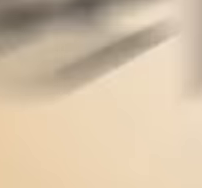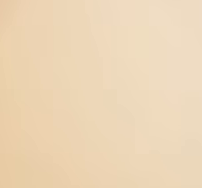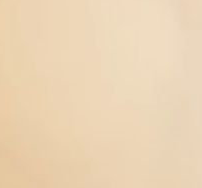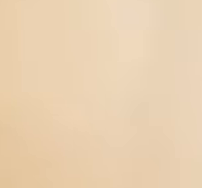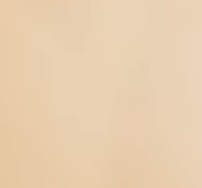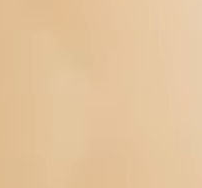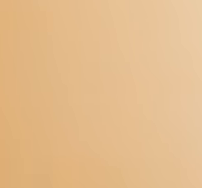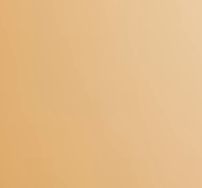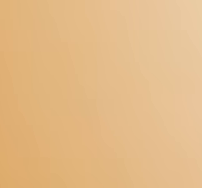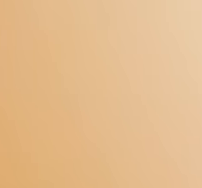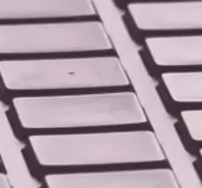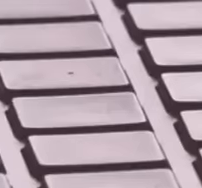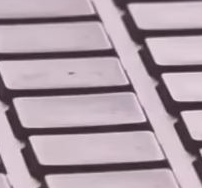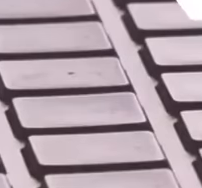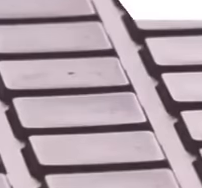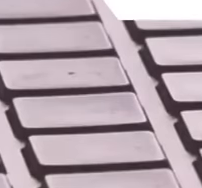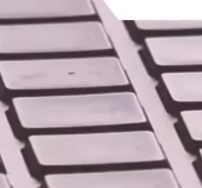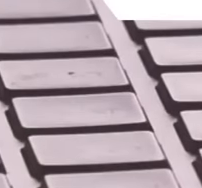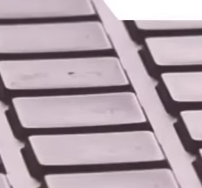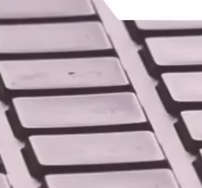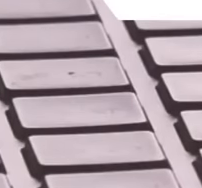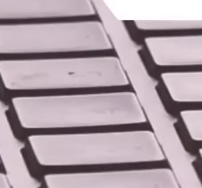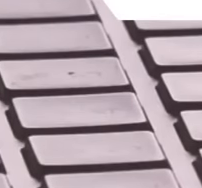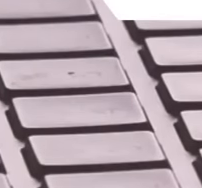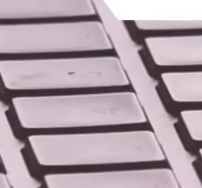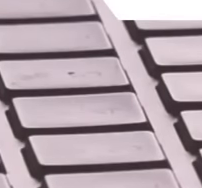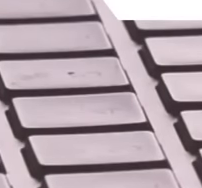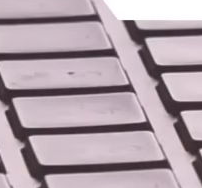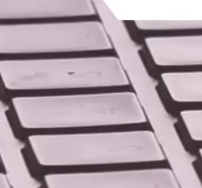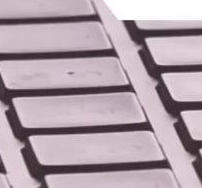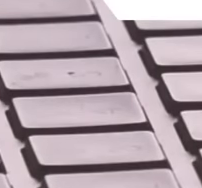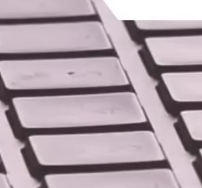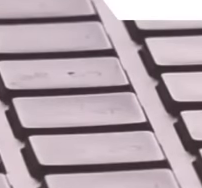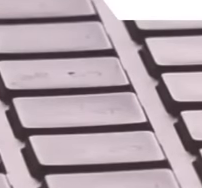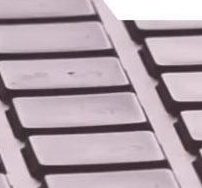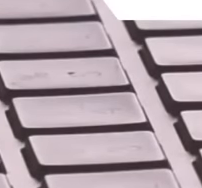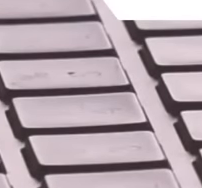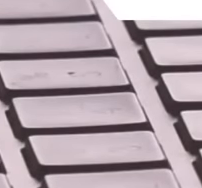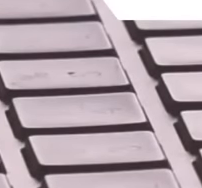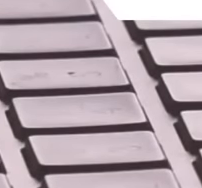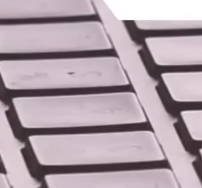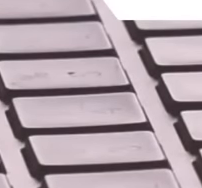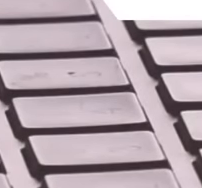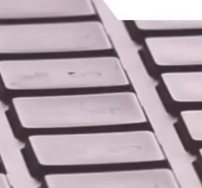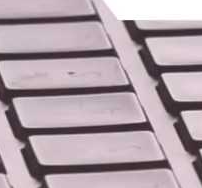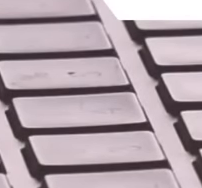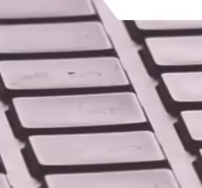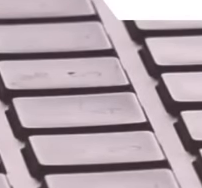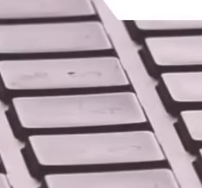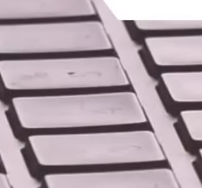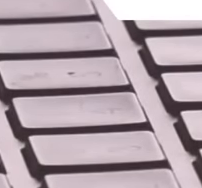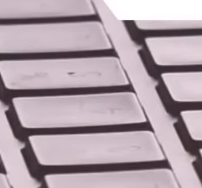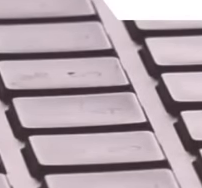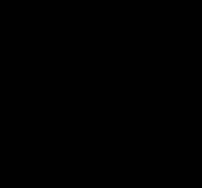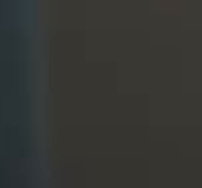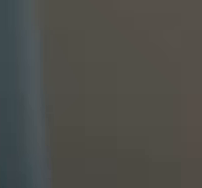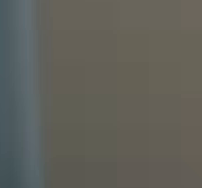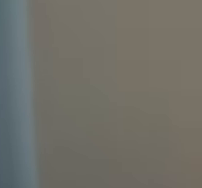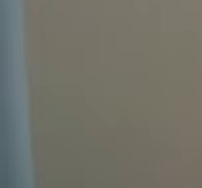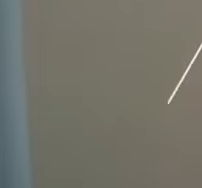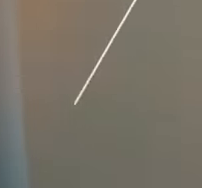it, and we listened. NIBTT, making it easier for you to do business. We are more than just a pension provider.